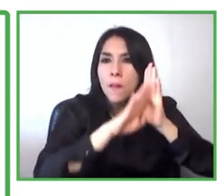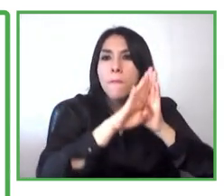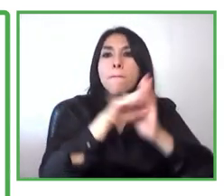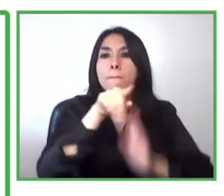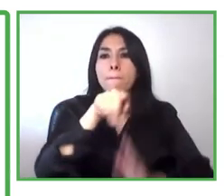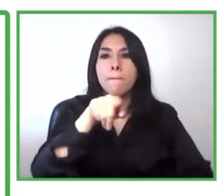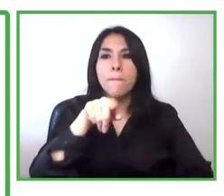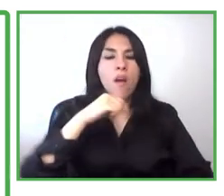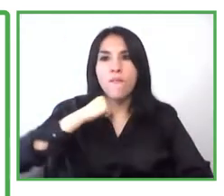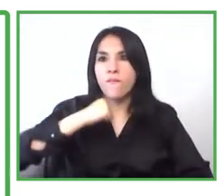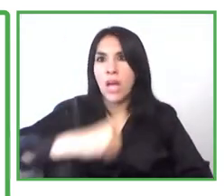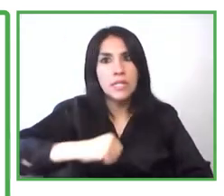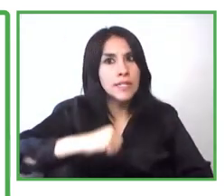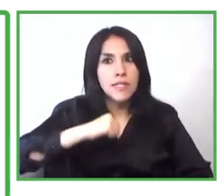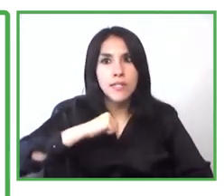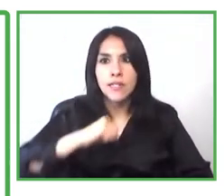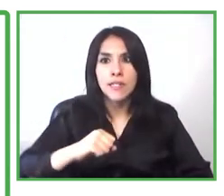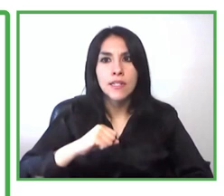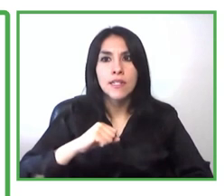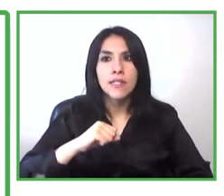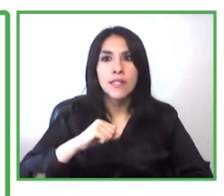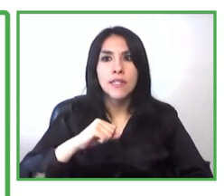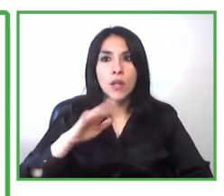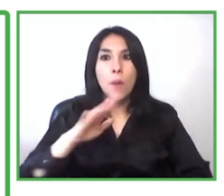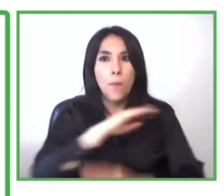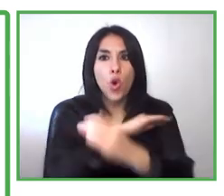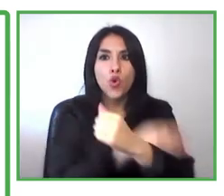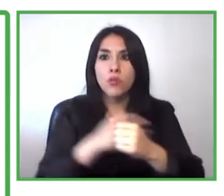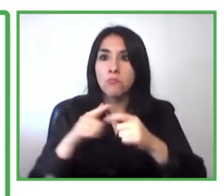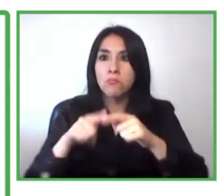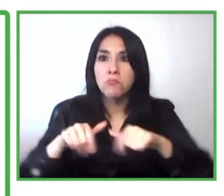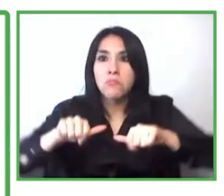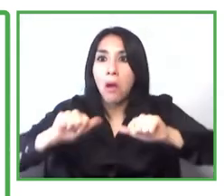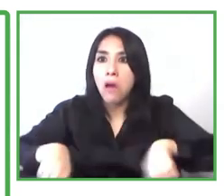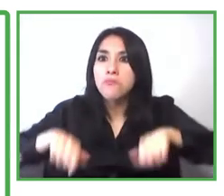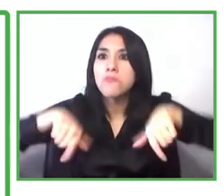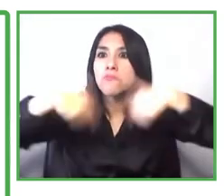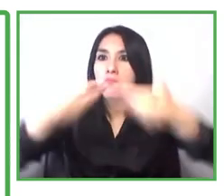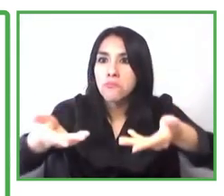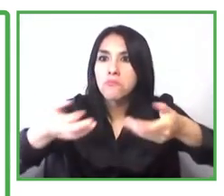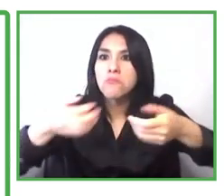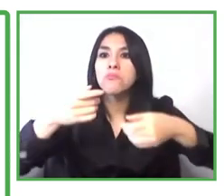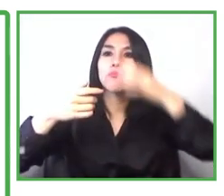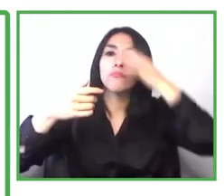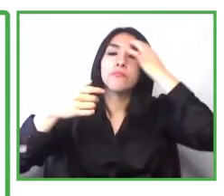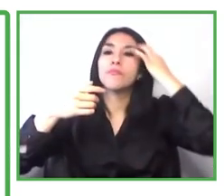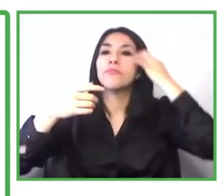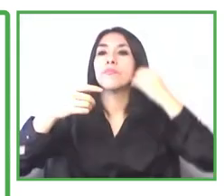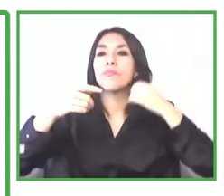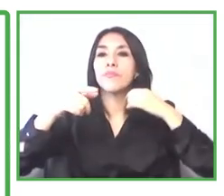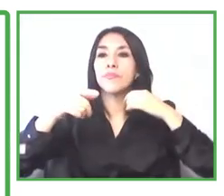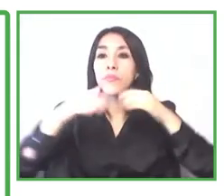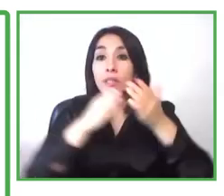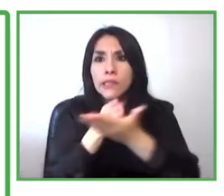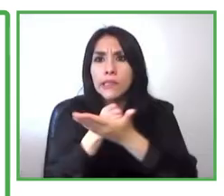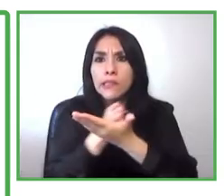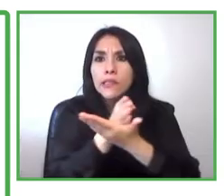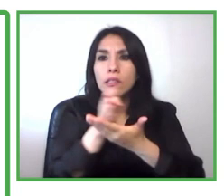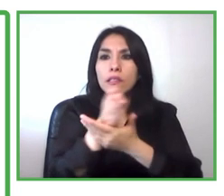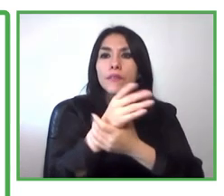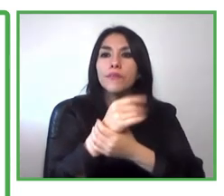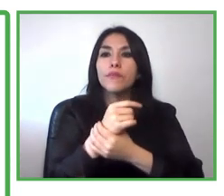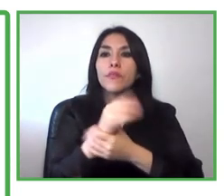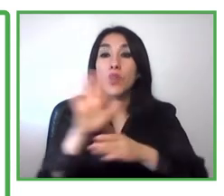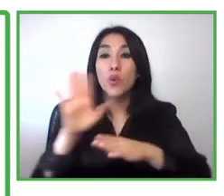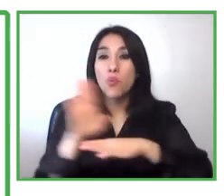manage the uh small business or income generating activity and in order to ensure that